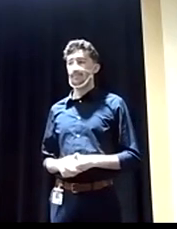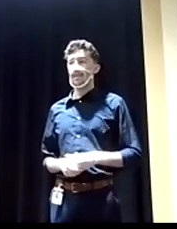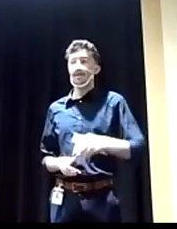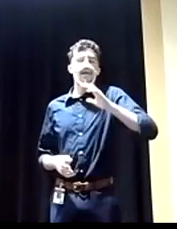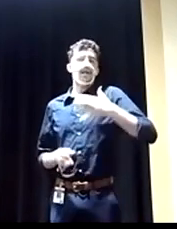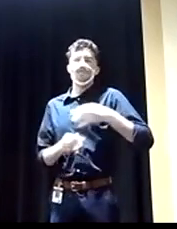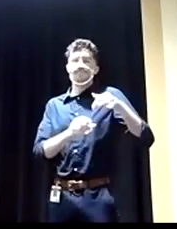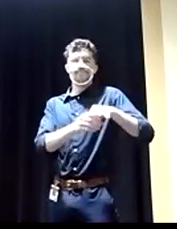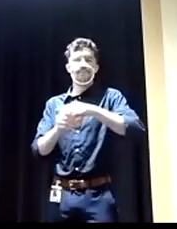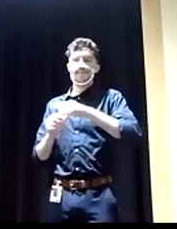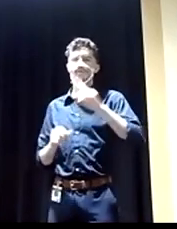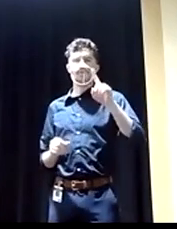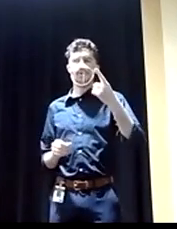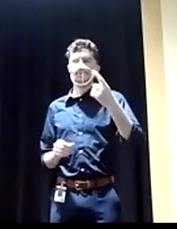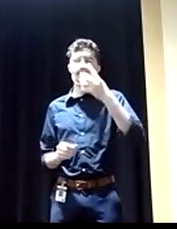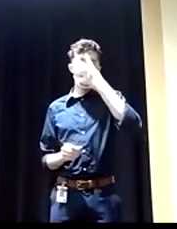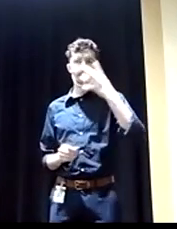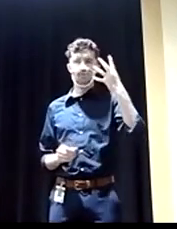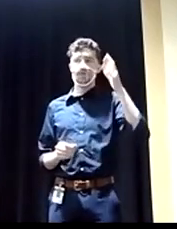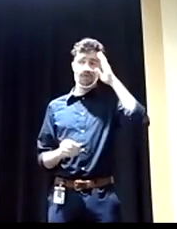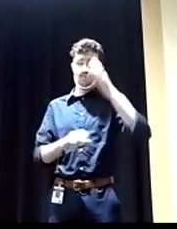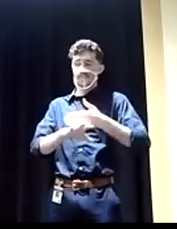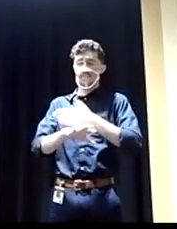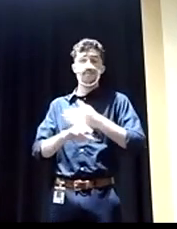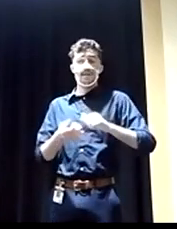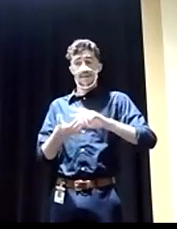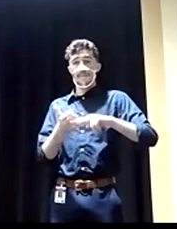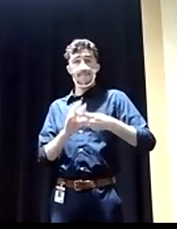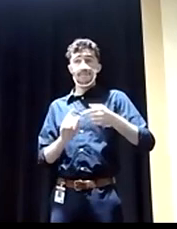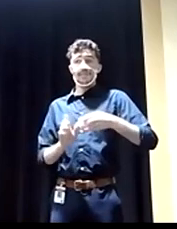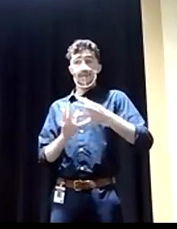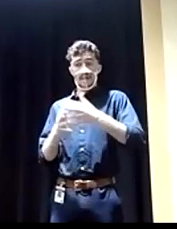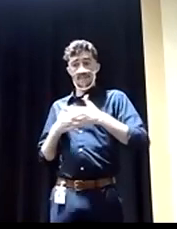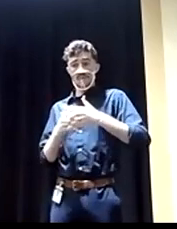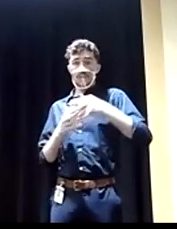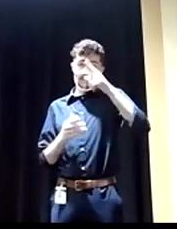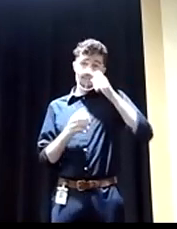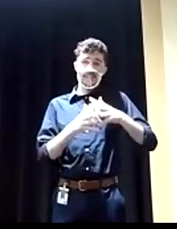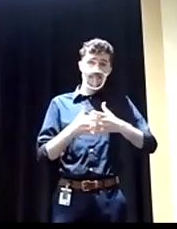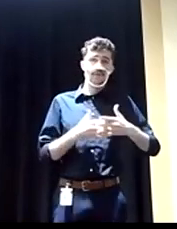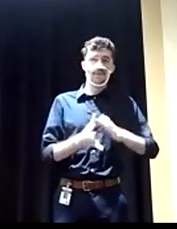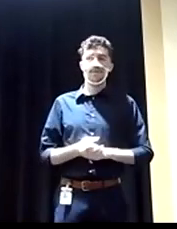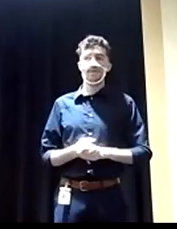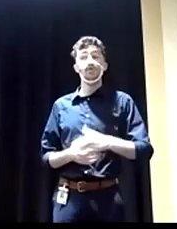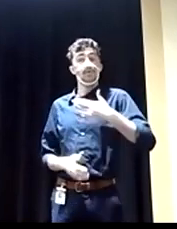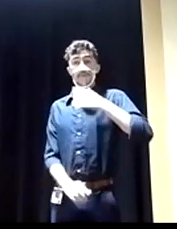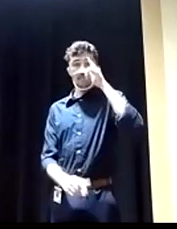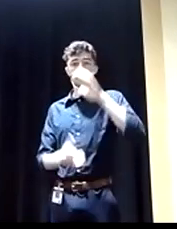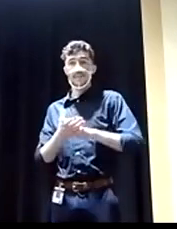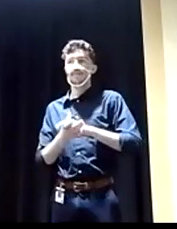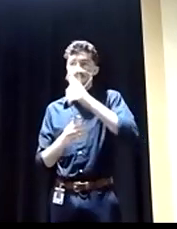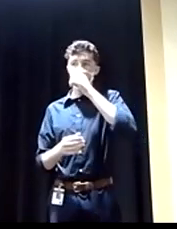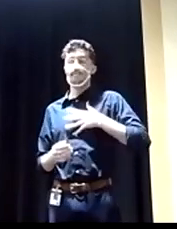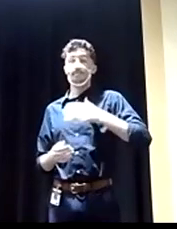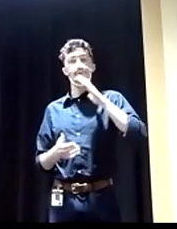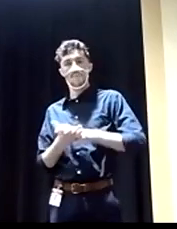been immigration makes America America and my my views have been reinforced and enriched by the fact that you know my wife